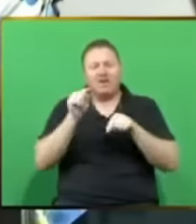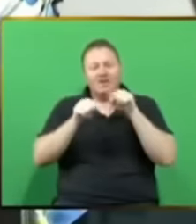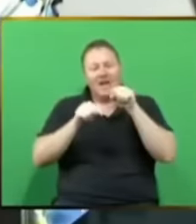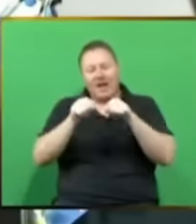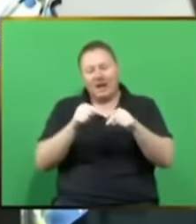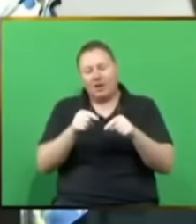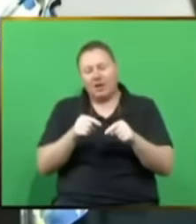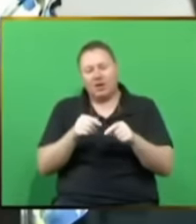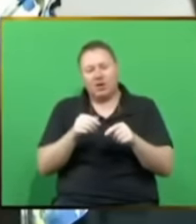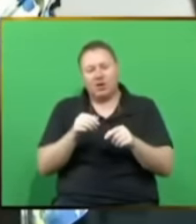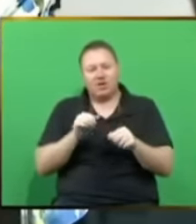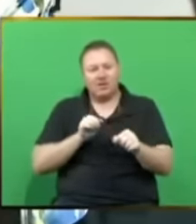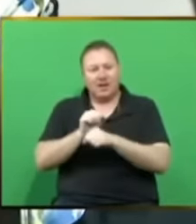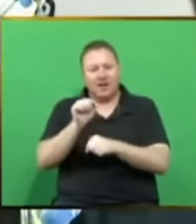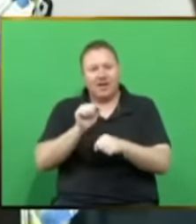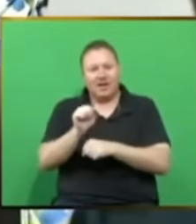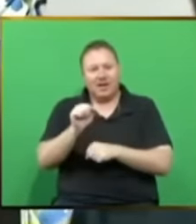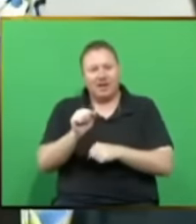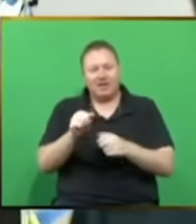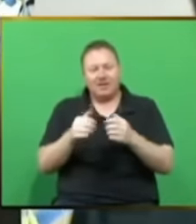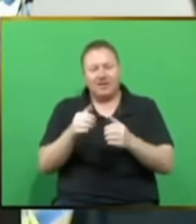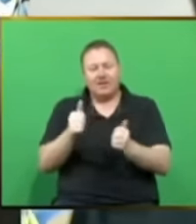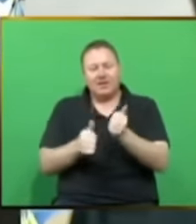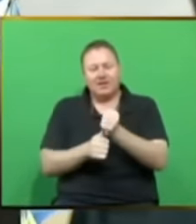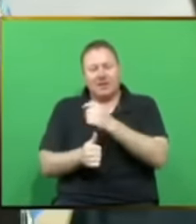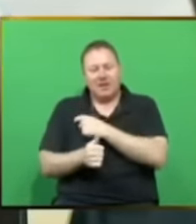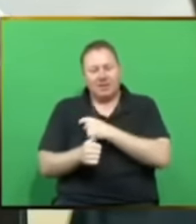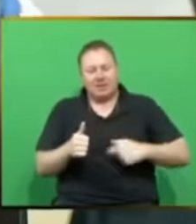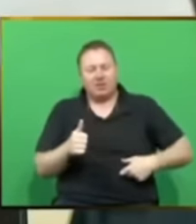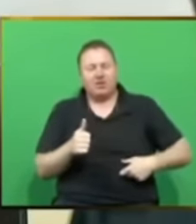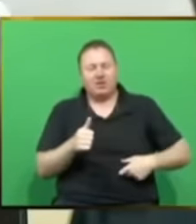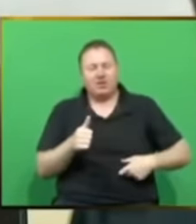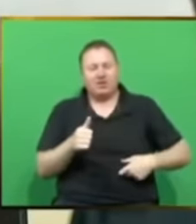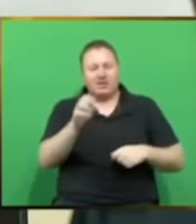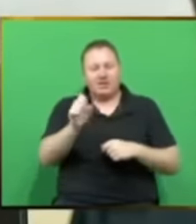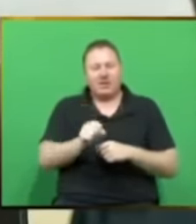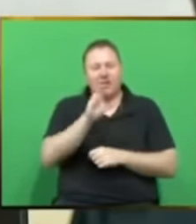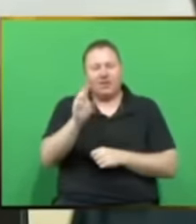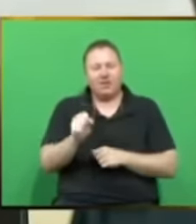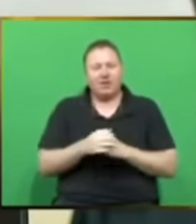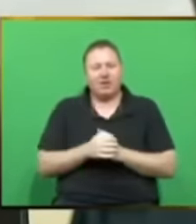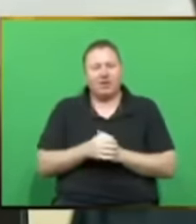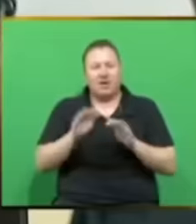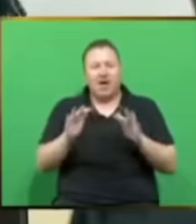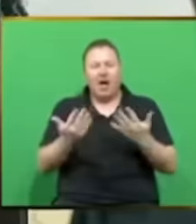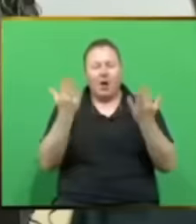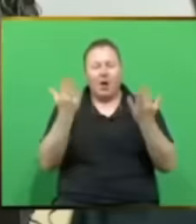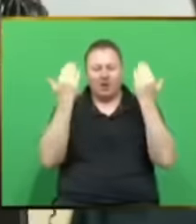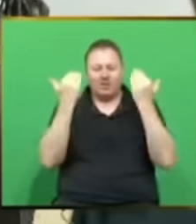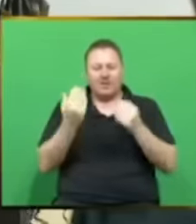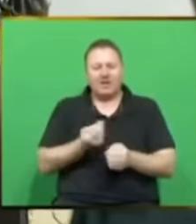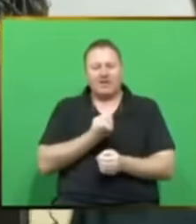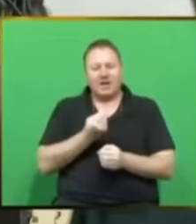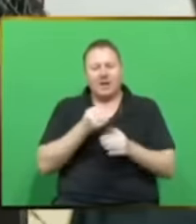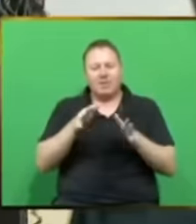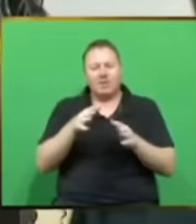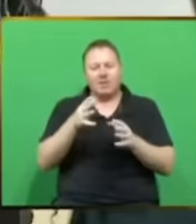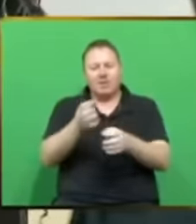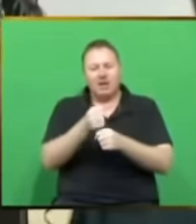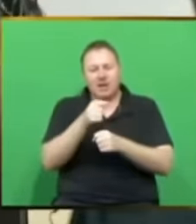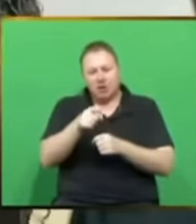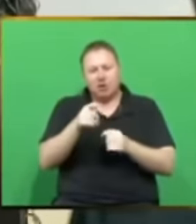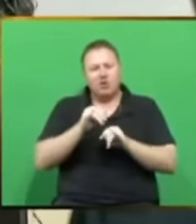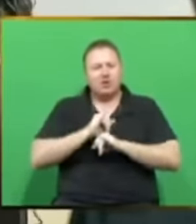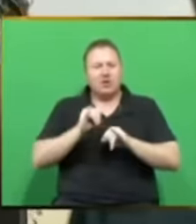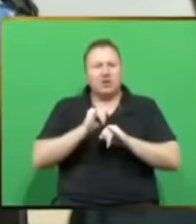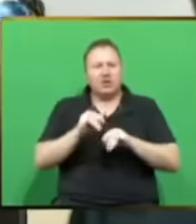President of the South African Republic, and he sits right next to you. How do you expect young people to take you seriously when, in